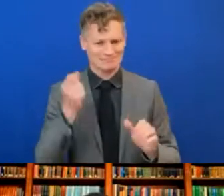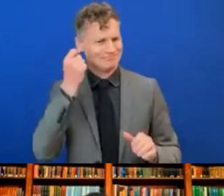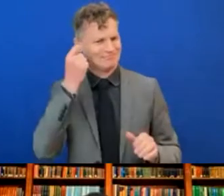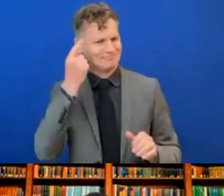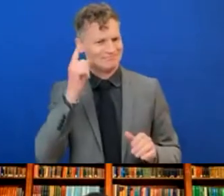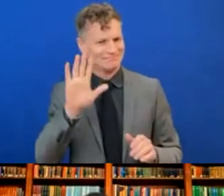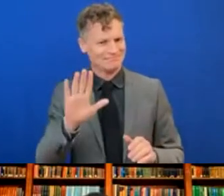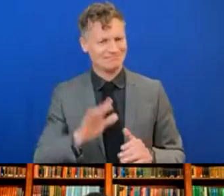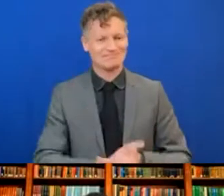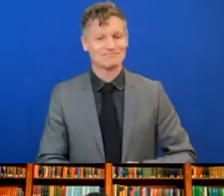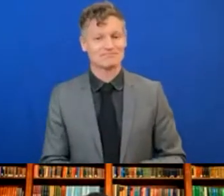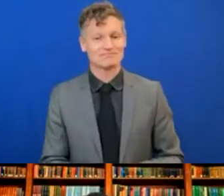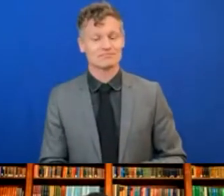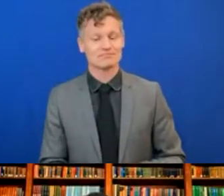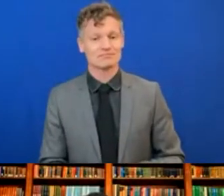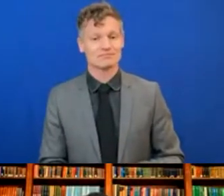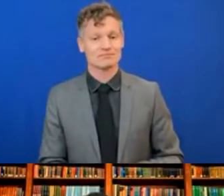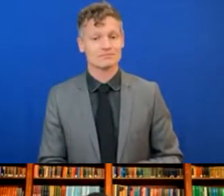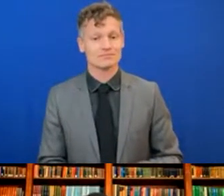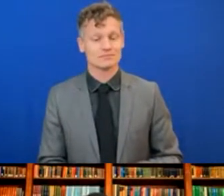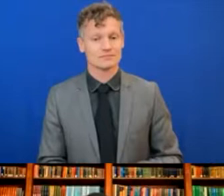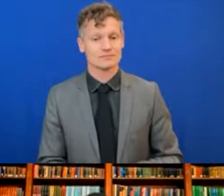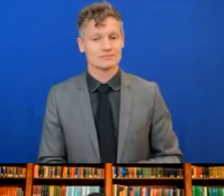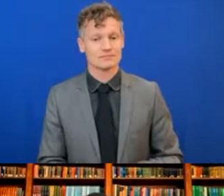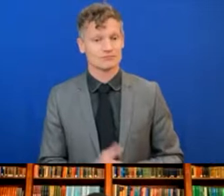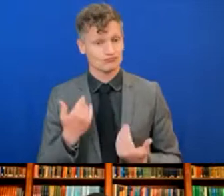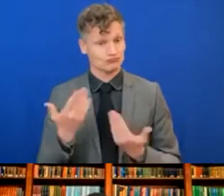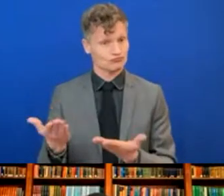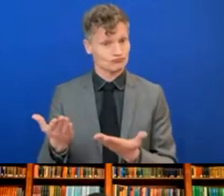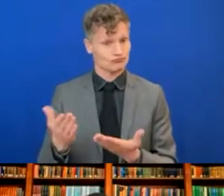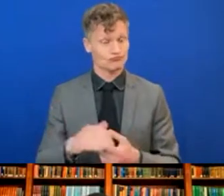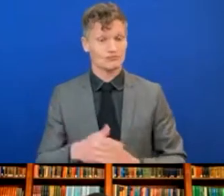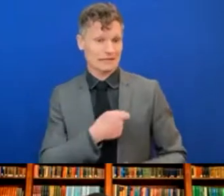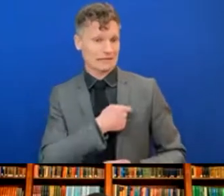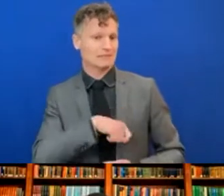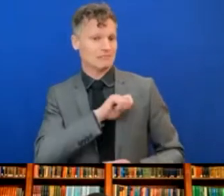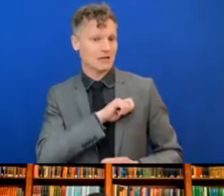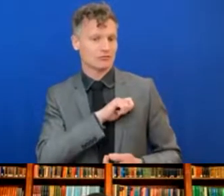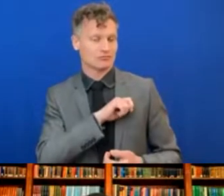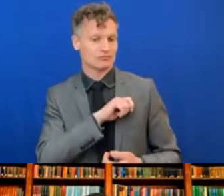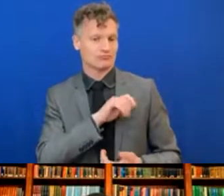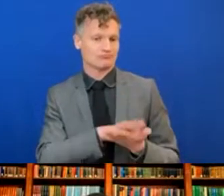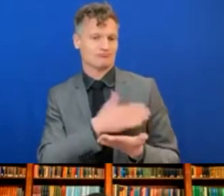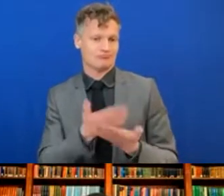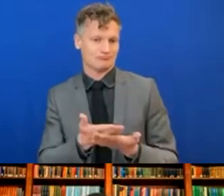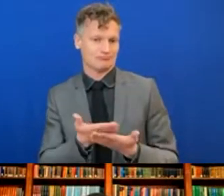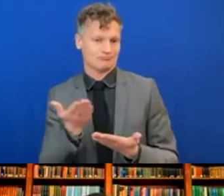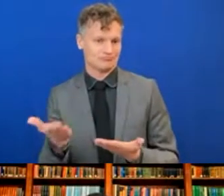Lizette, palabra, por favor, para la pregunta. En una palabra, por favor, ¿qué quieres ver salir de la conferencia